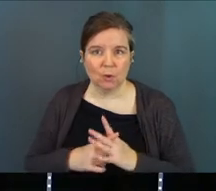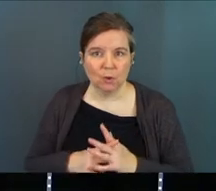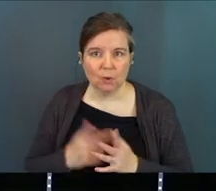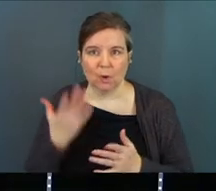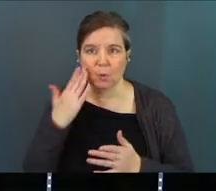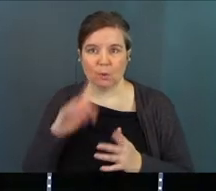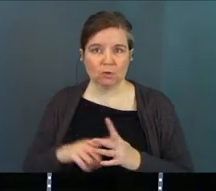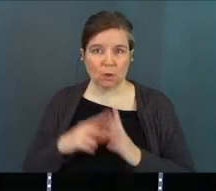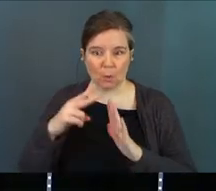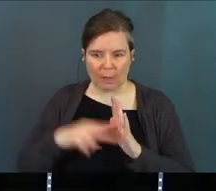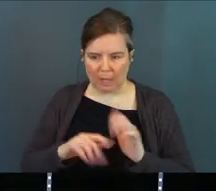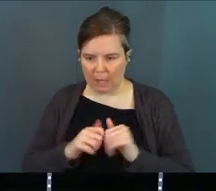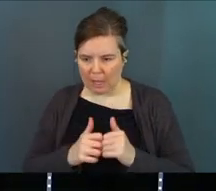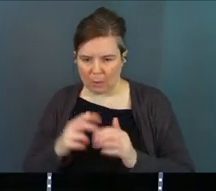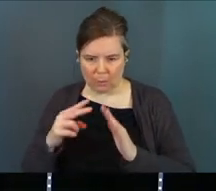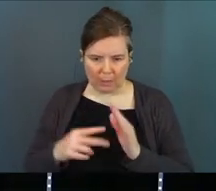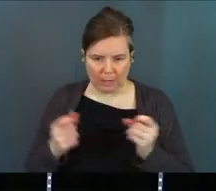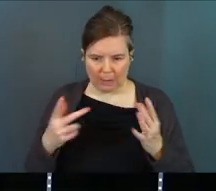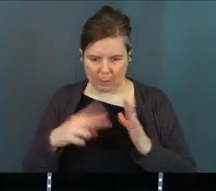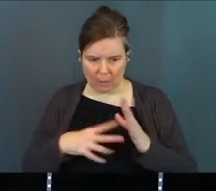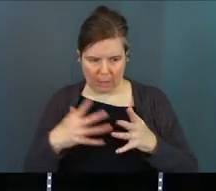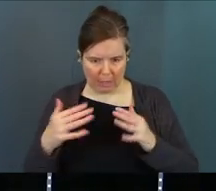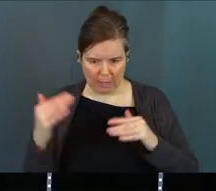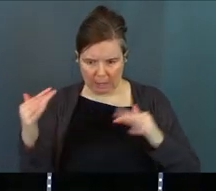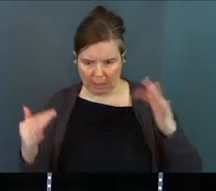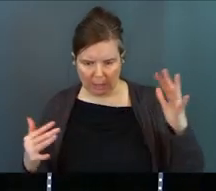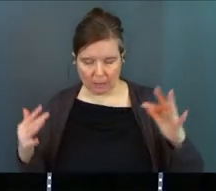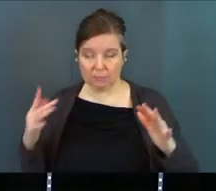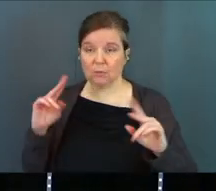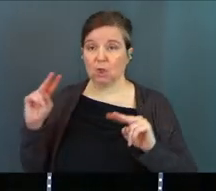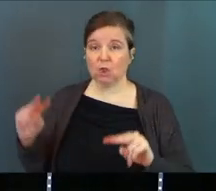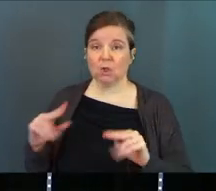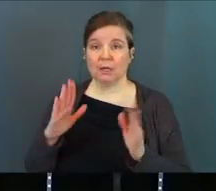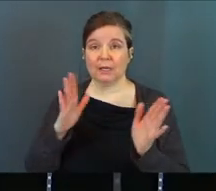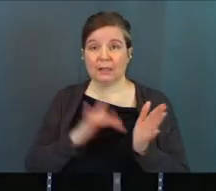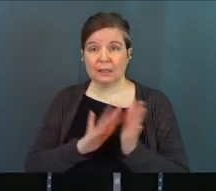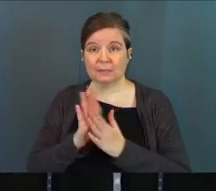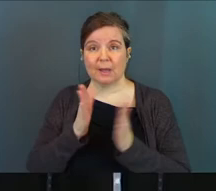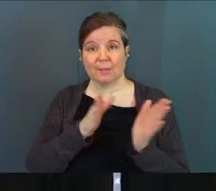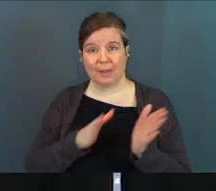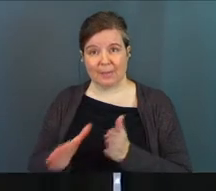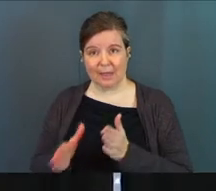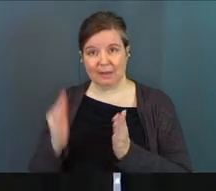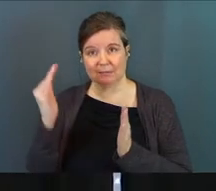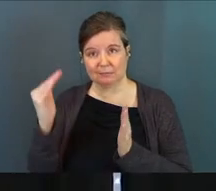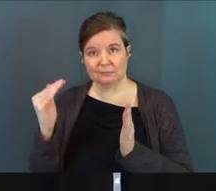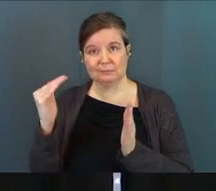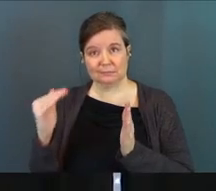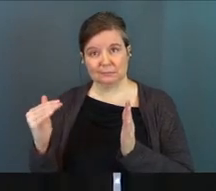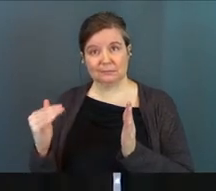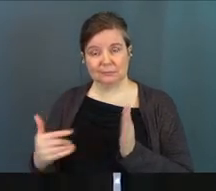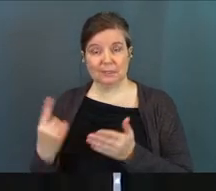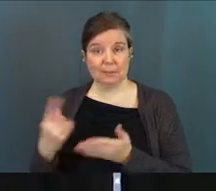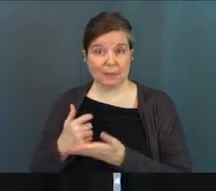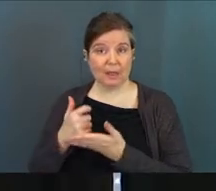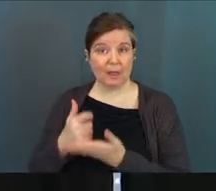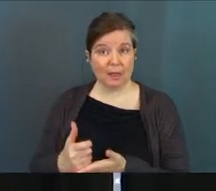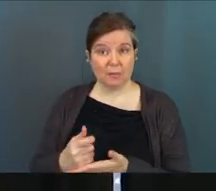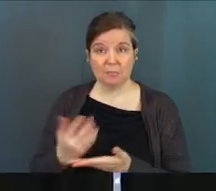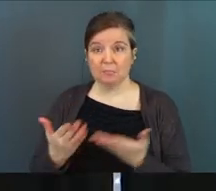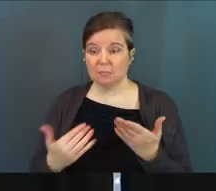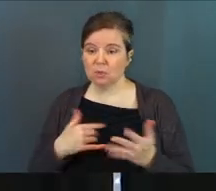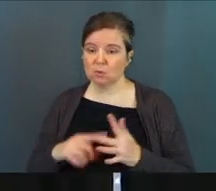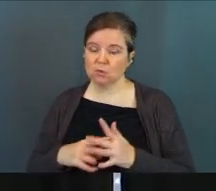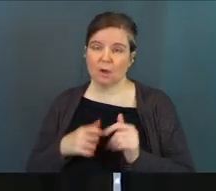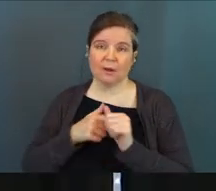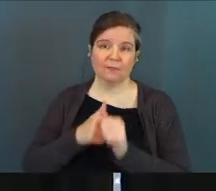start. I don't know where to start reading, how to read it, how much I should read it. It's like, go take a look at this Bible plan. See if this is something that can help you, okay? See if this is something